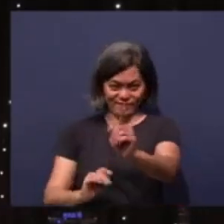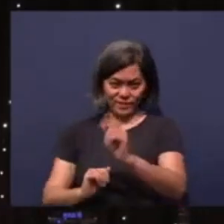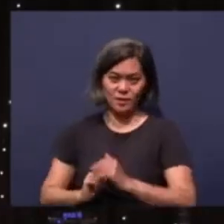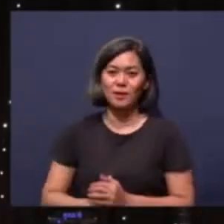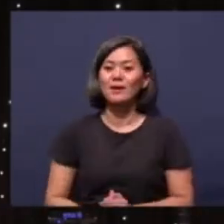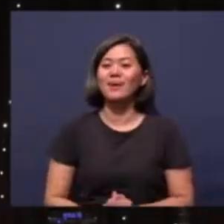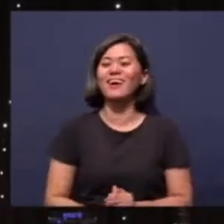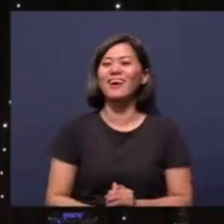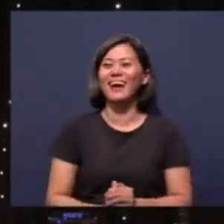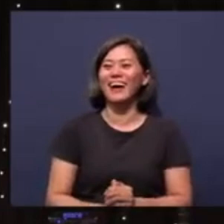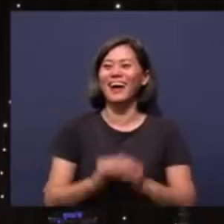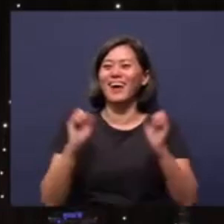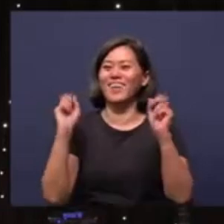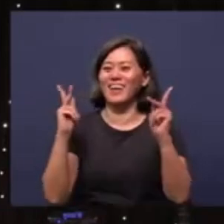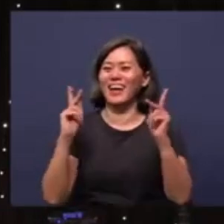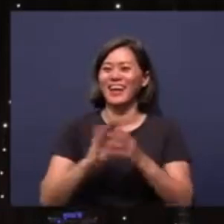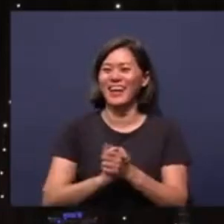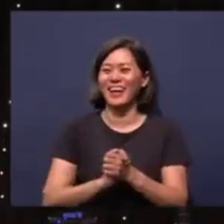Okay.